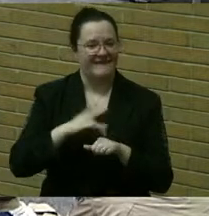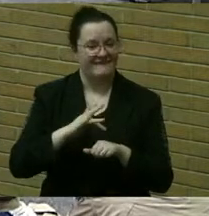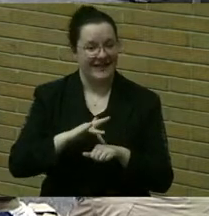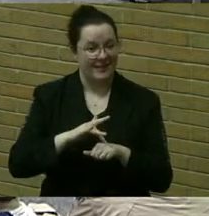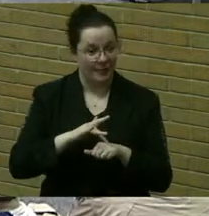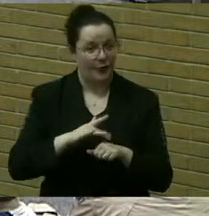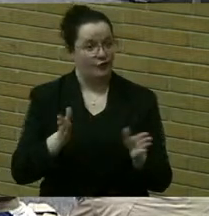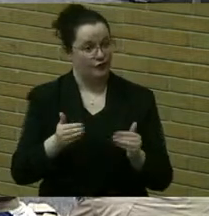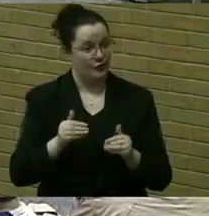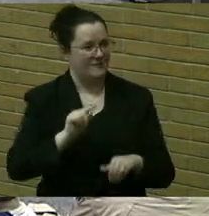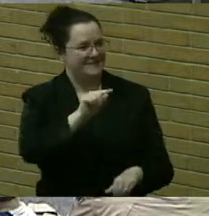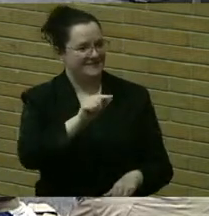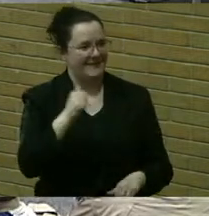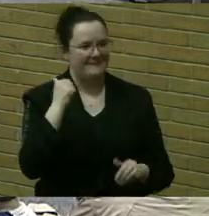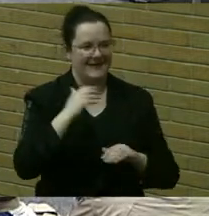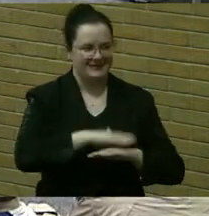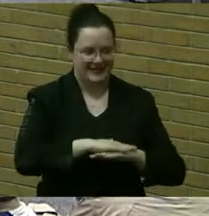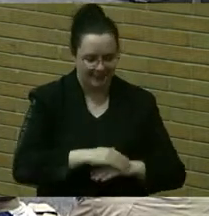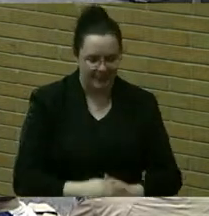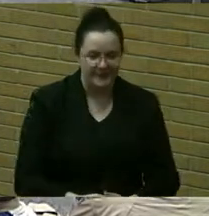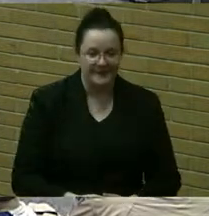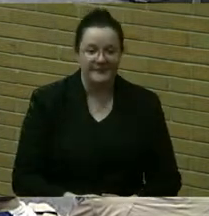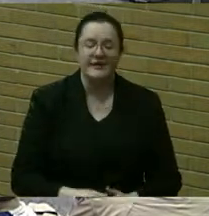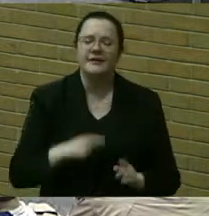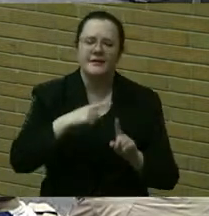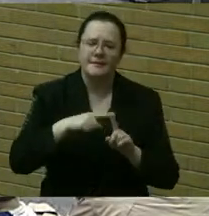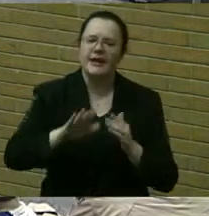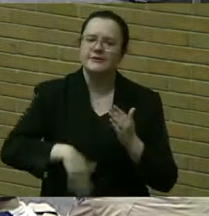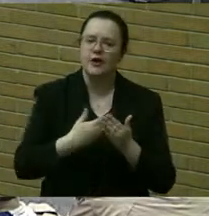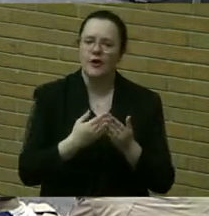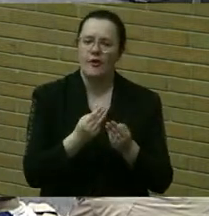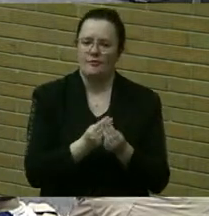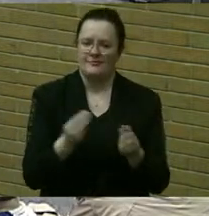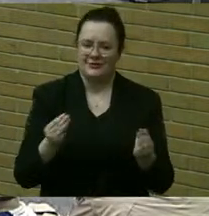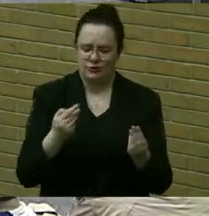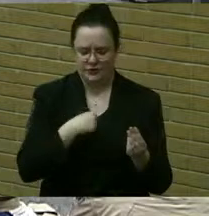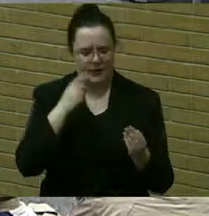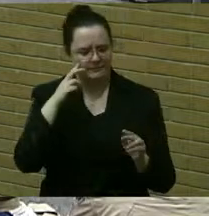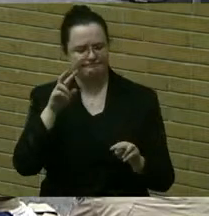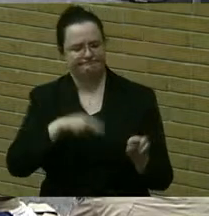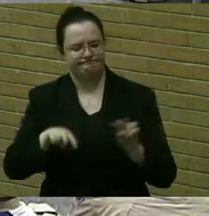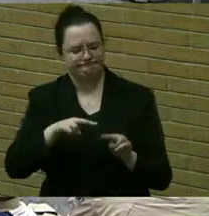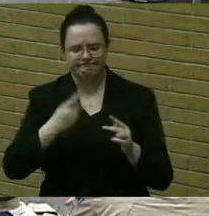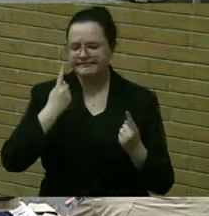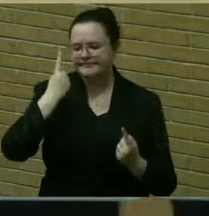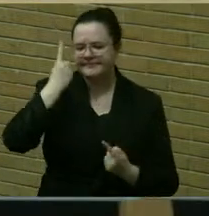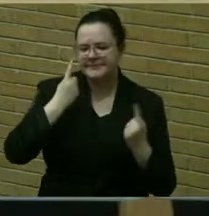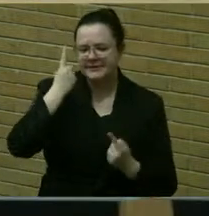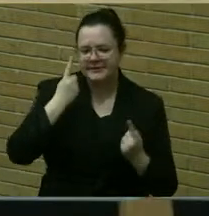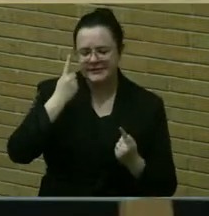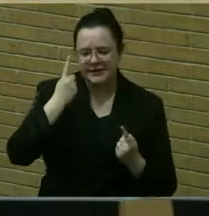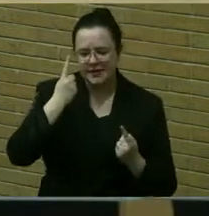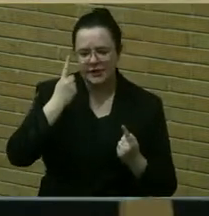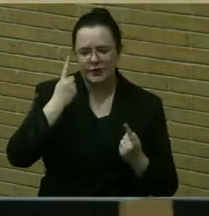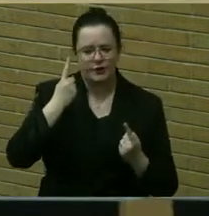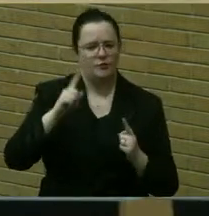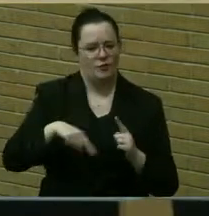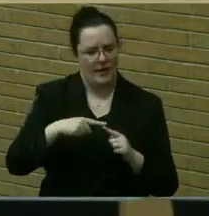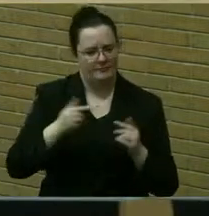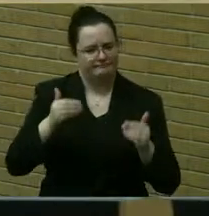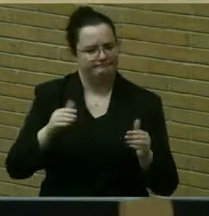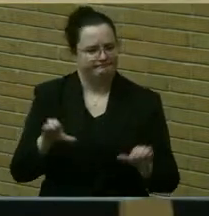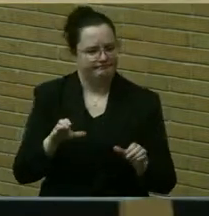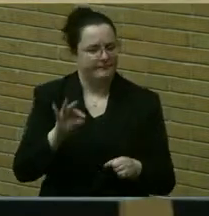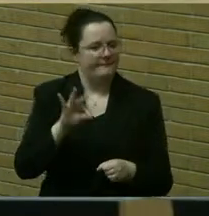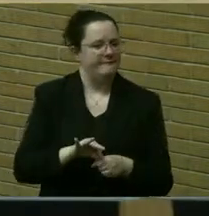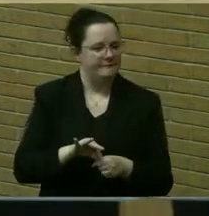table, along with all of the materials that we consider in taking action on